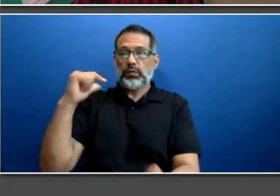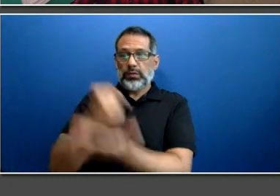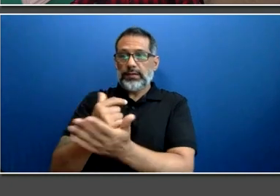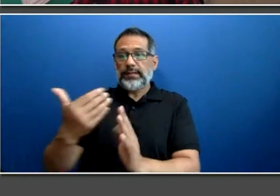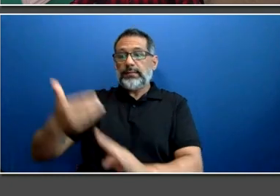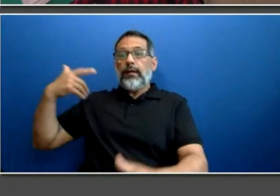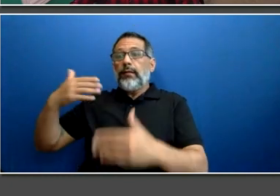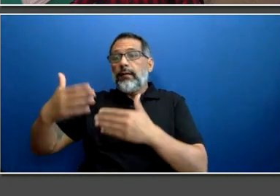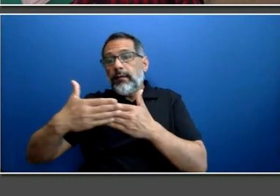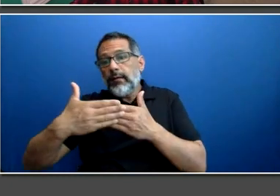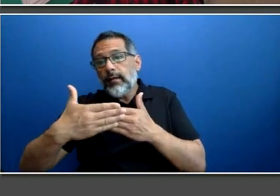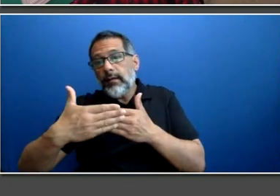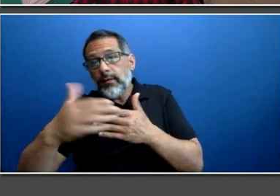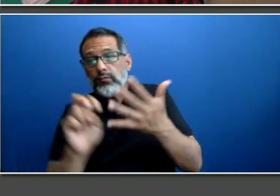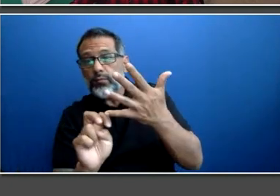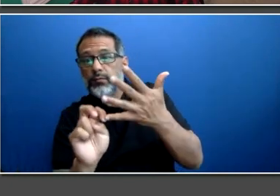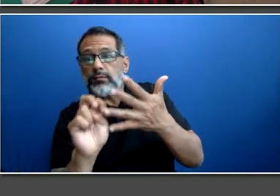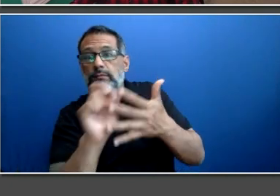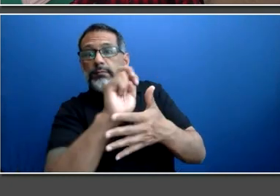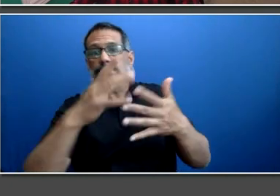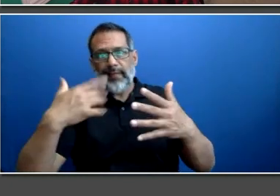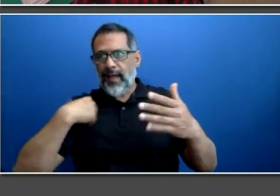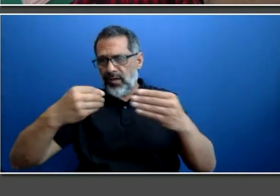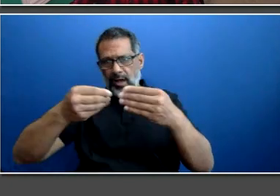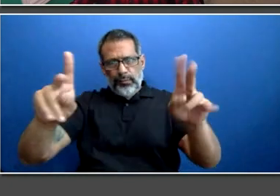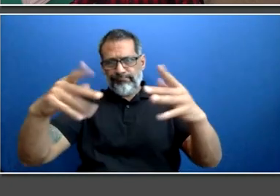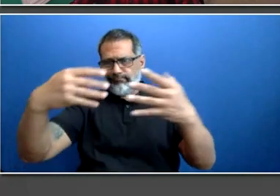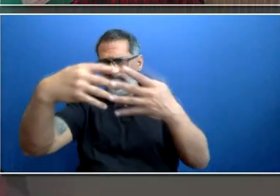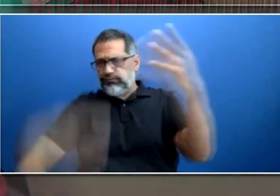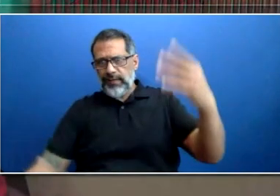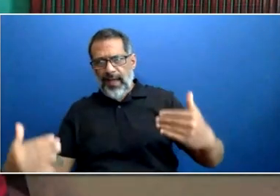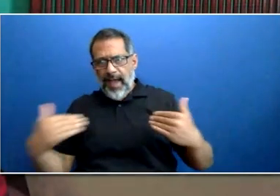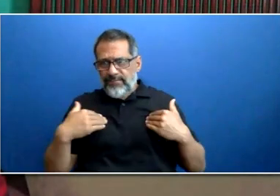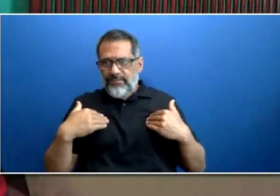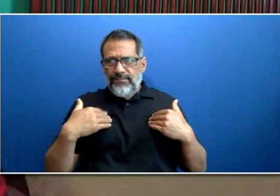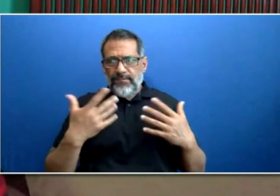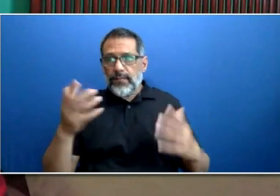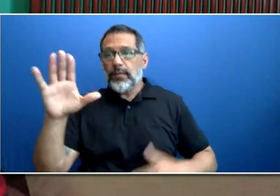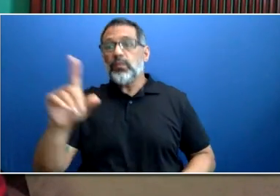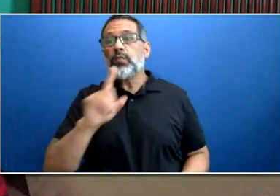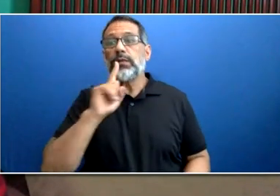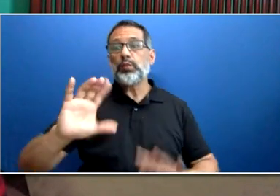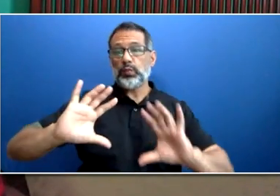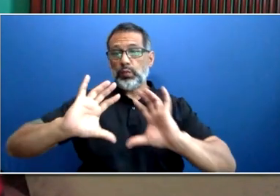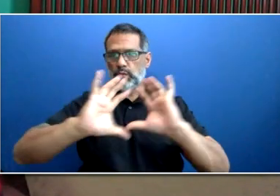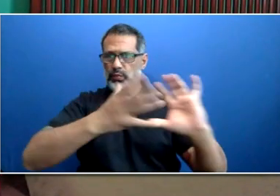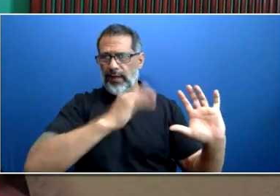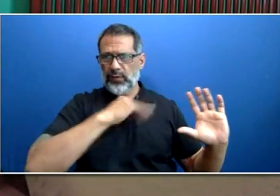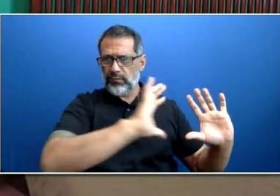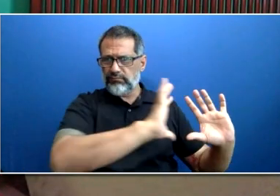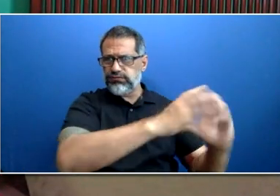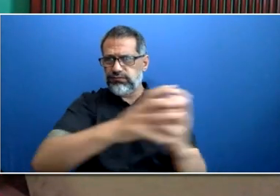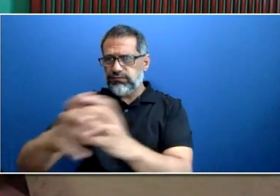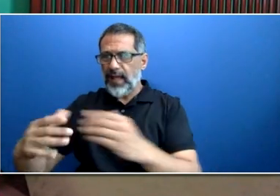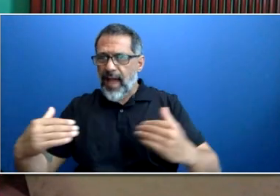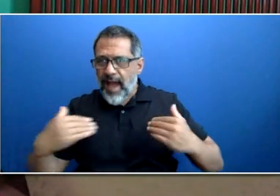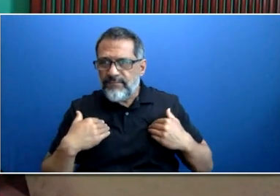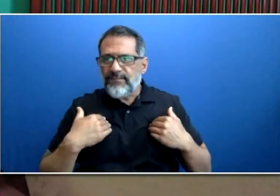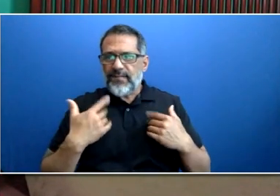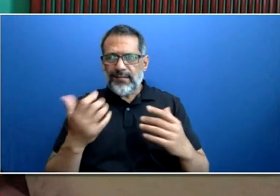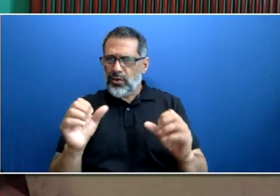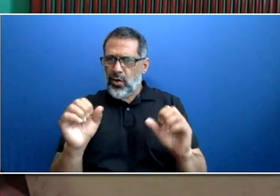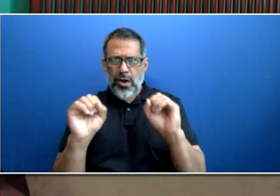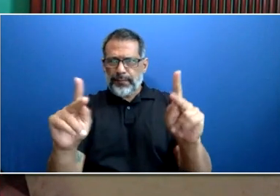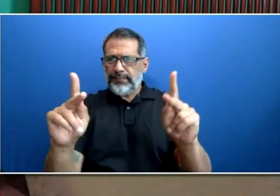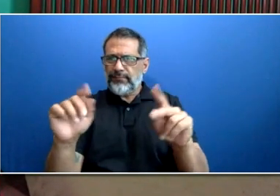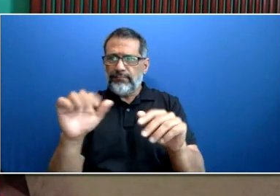modernization, so there's a lot of potential across all the departments as many systems are being updated. One of the reasons why I decided to return to the TTC as